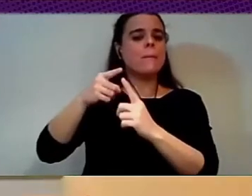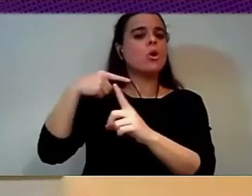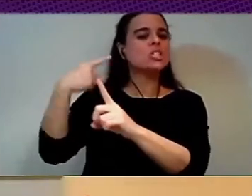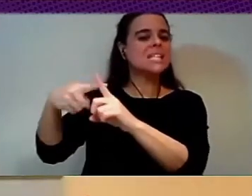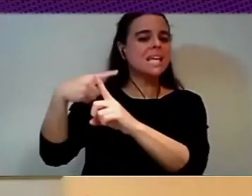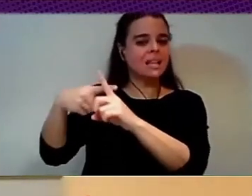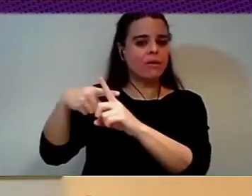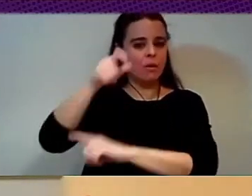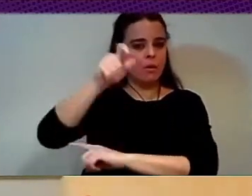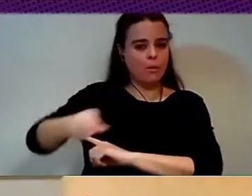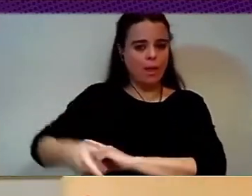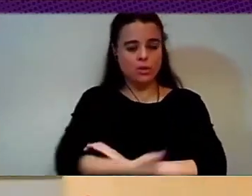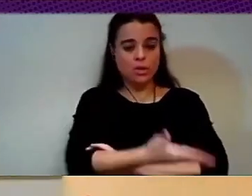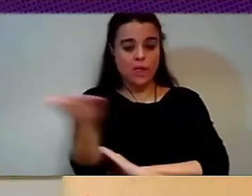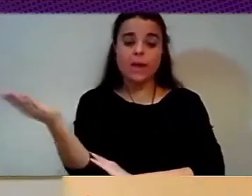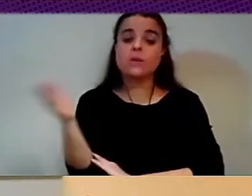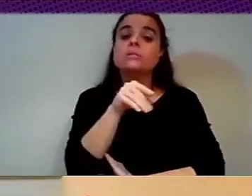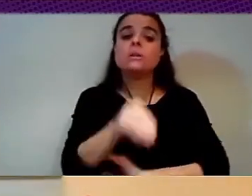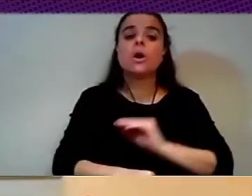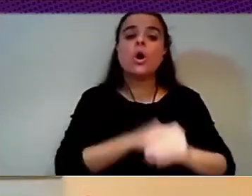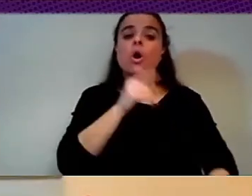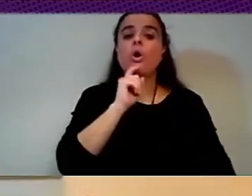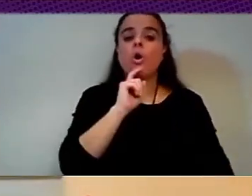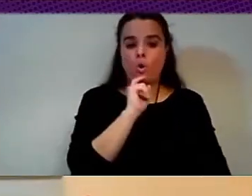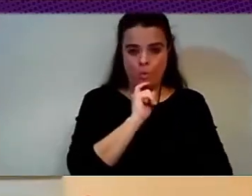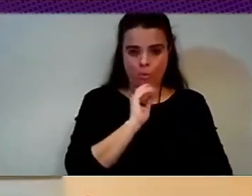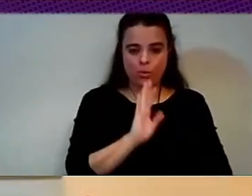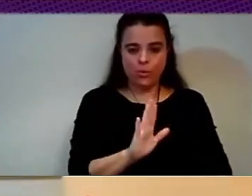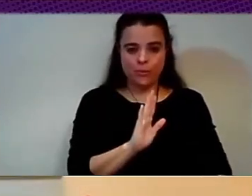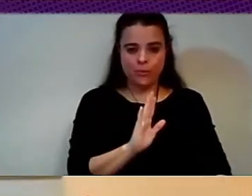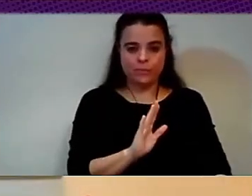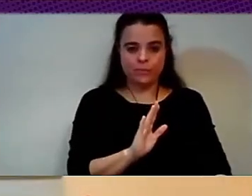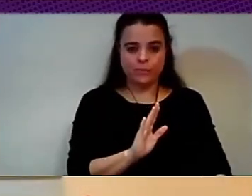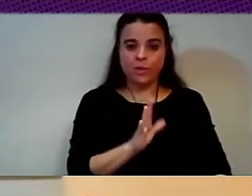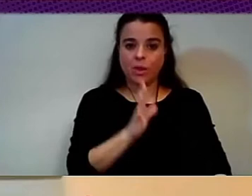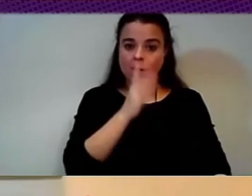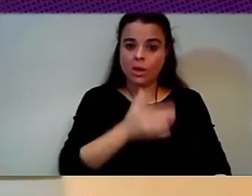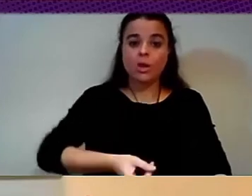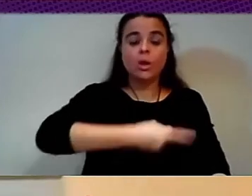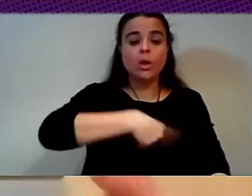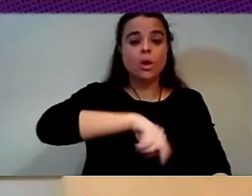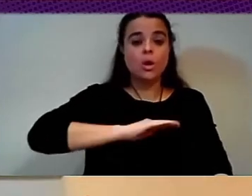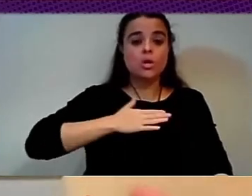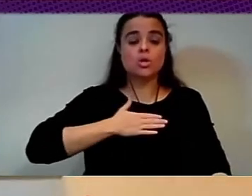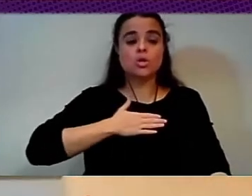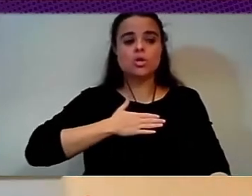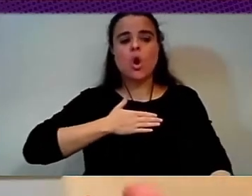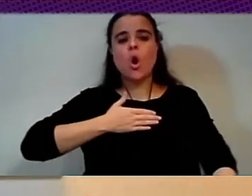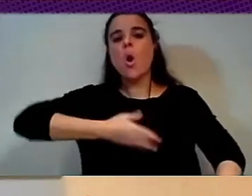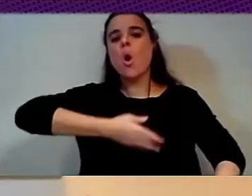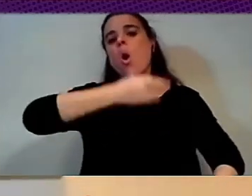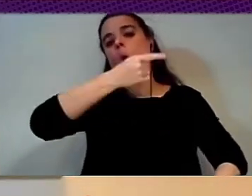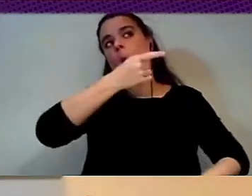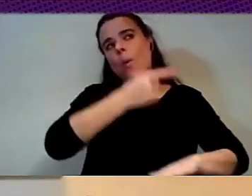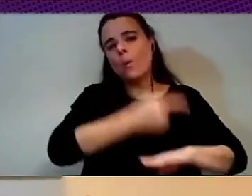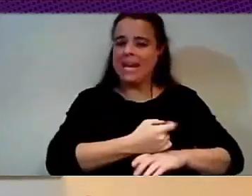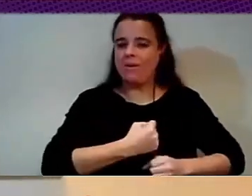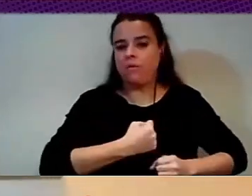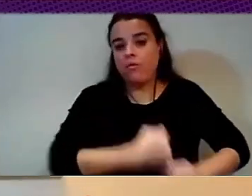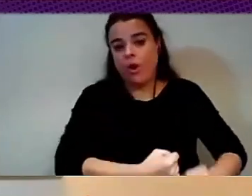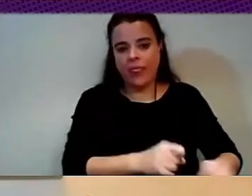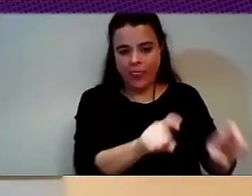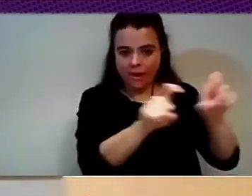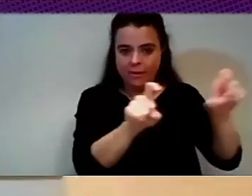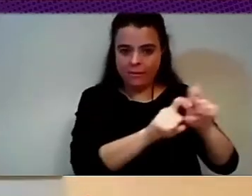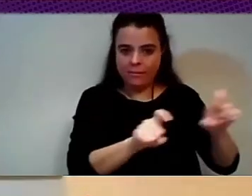sharing, forcing these companies to share data for the public interest, data that is in the public interest.